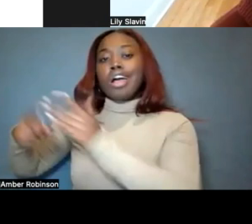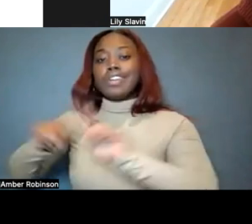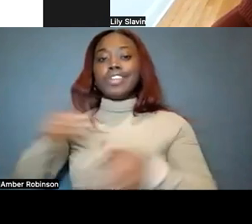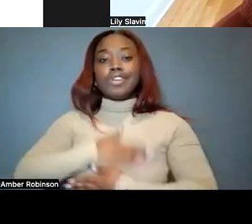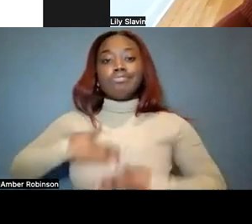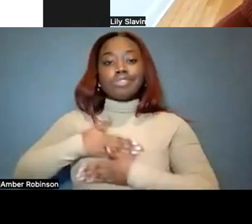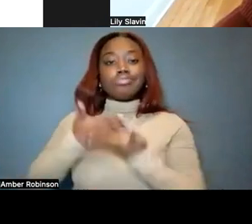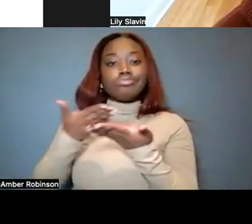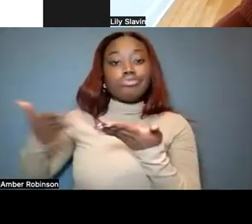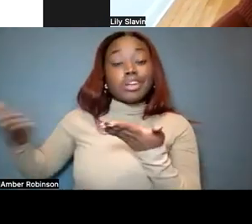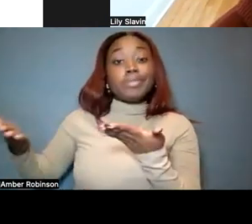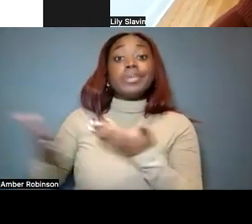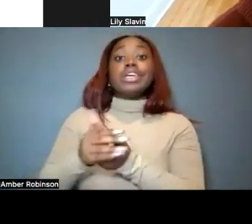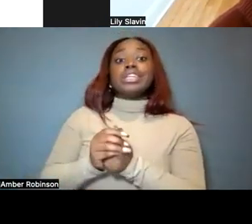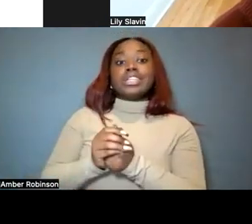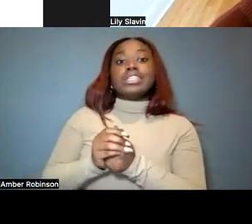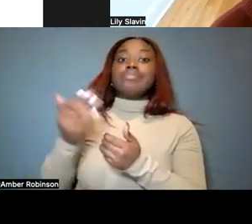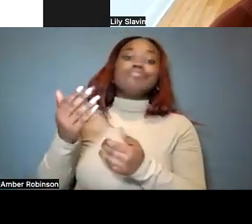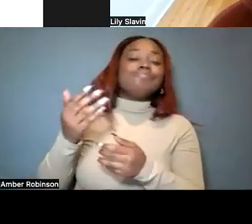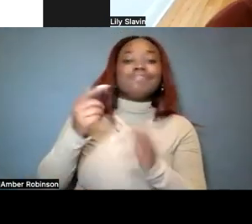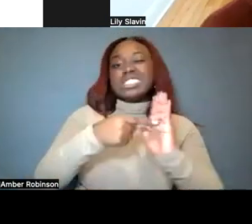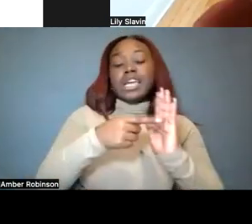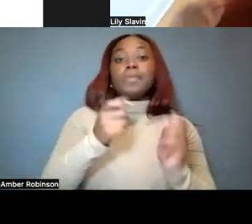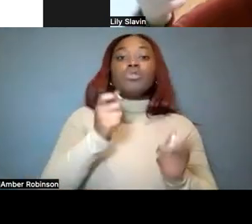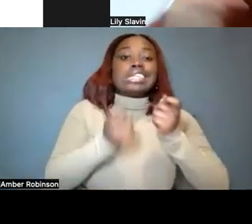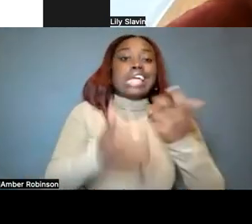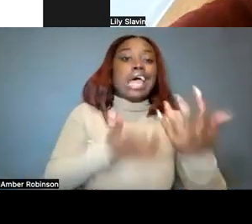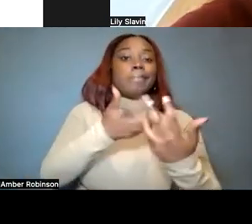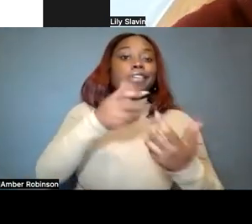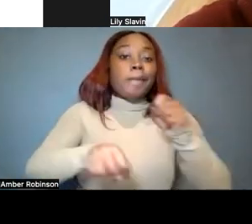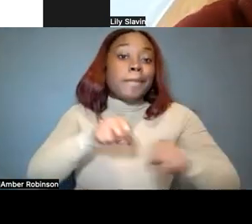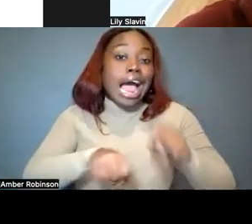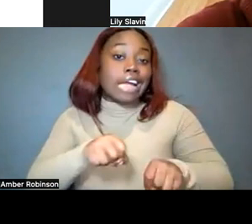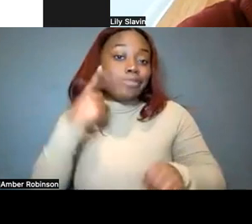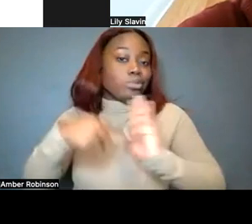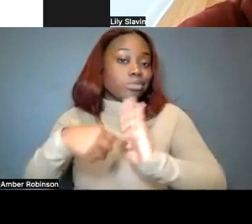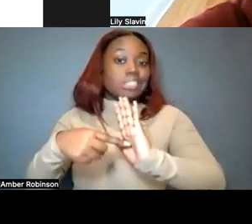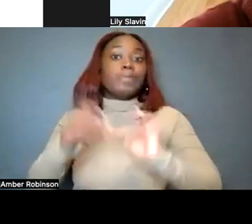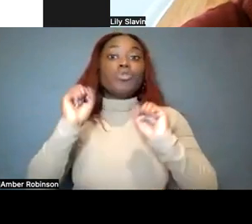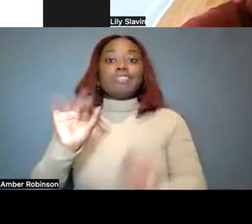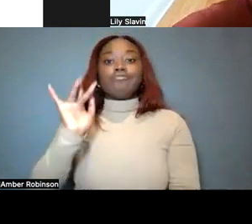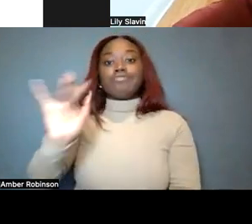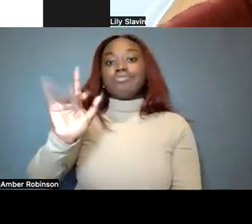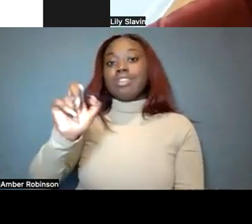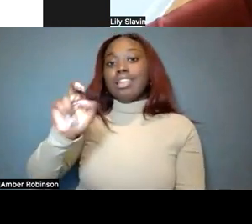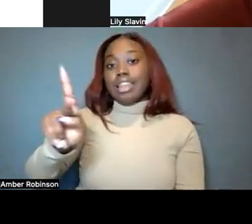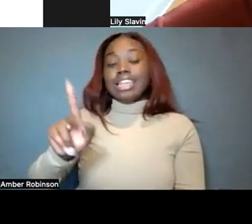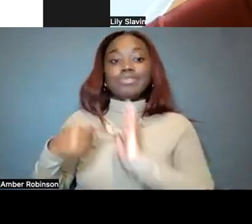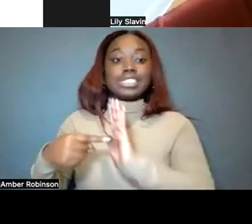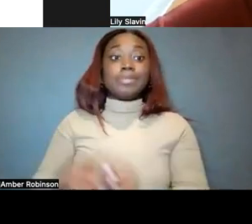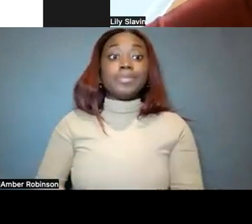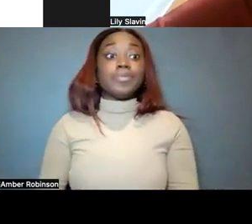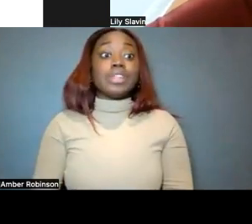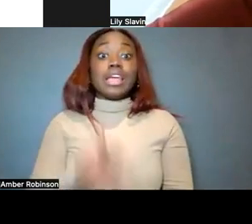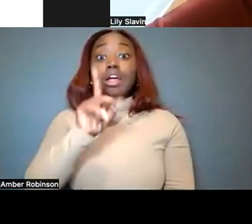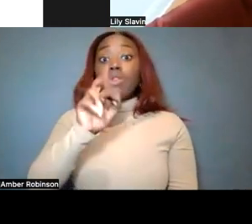equipment, such as adaptive bikes and whatnot. So just put the link to that in the chat too. Thanks, Lily. One other